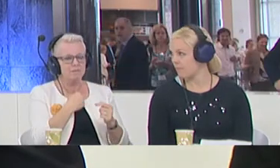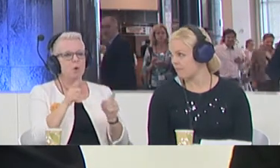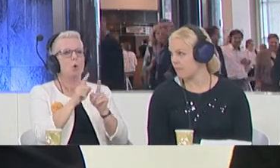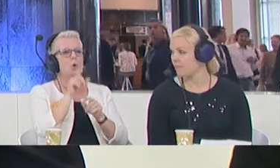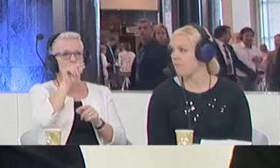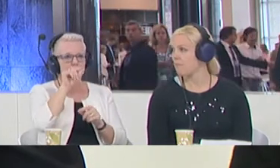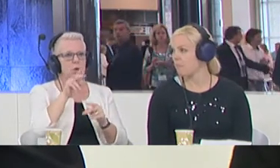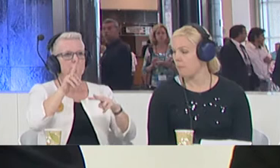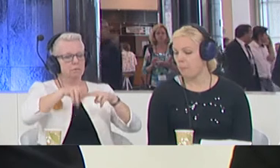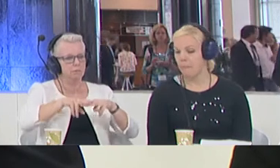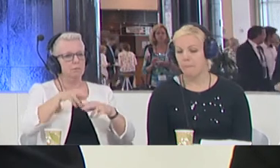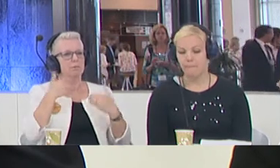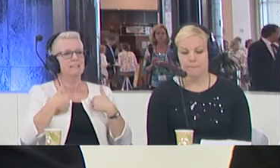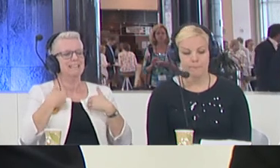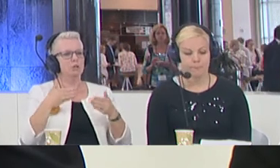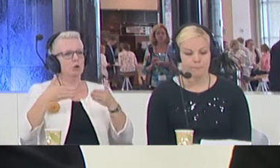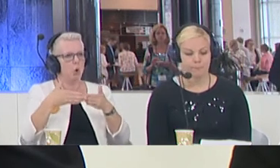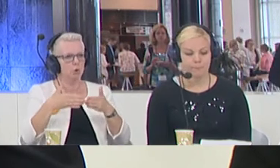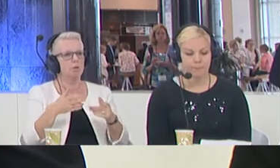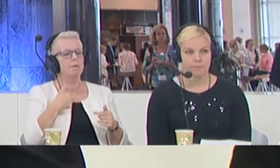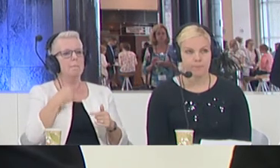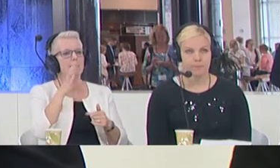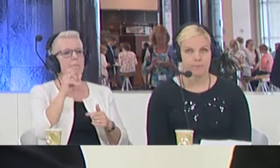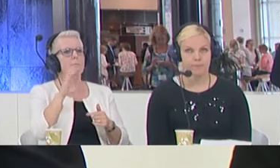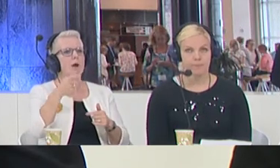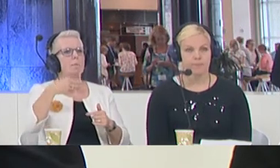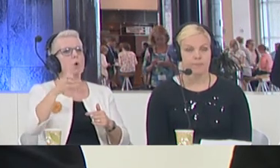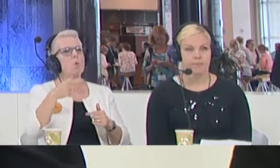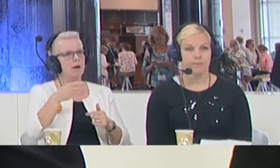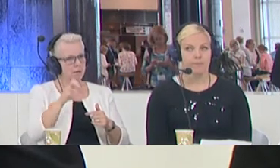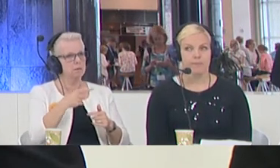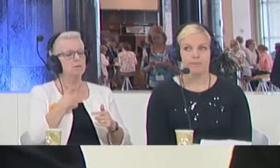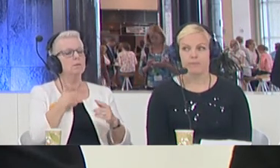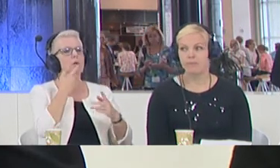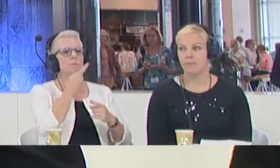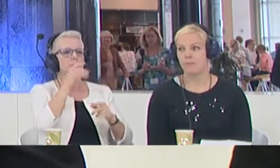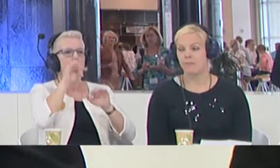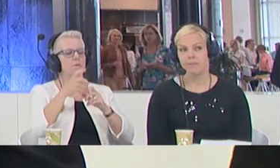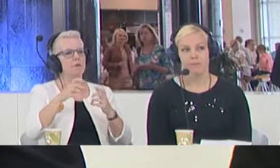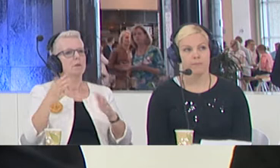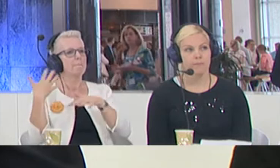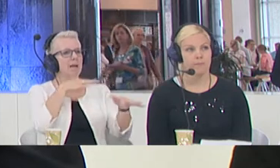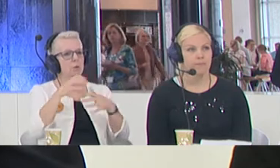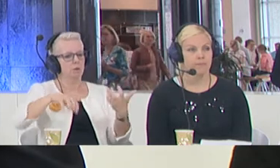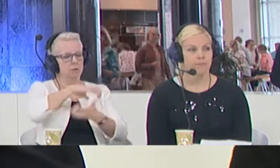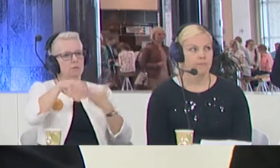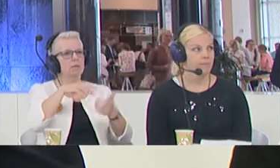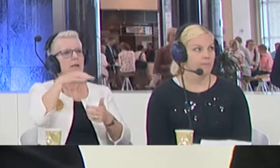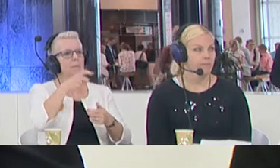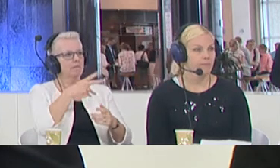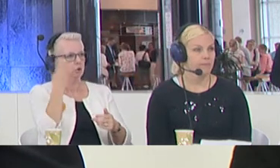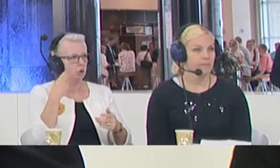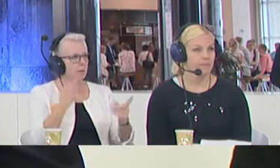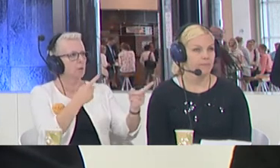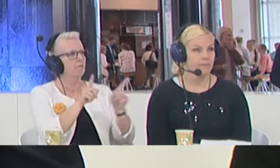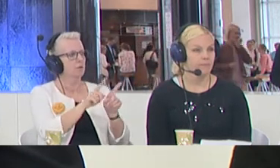using the hashtag Citizens' Corner. I'm Brian Maguire. Joining us today to discuss Europe's migration crisis, Tanya Fajon, MEP from Slovenia